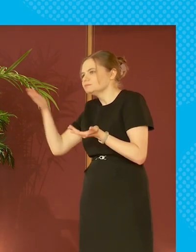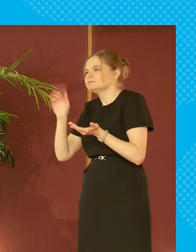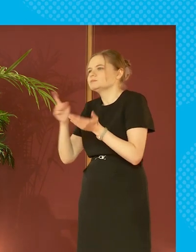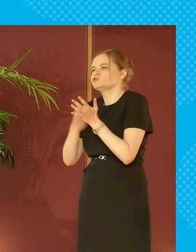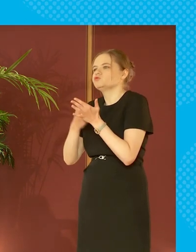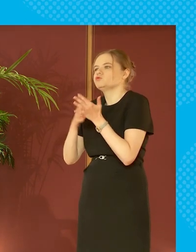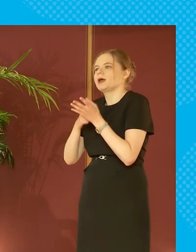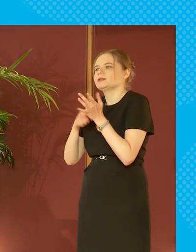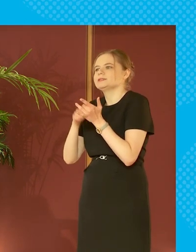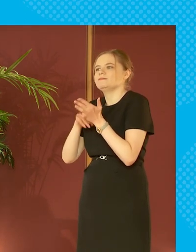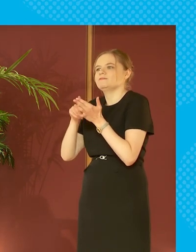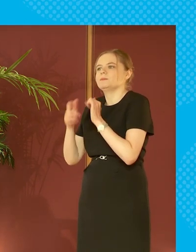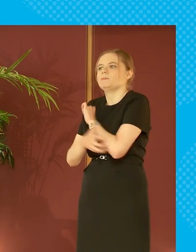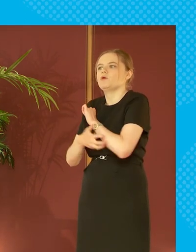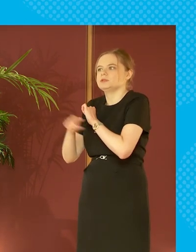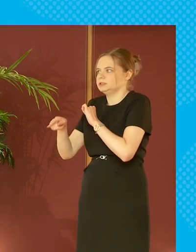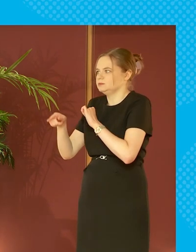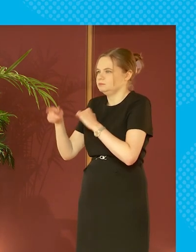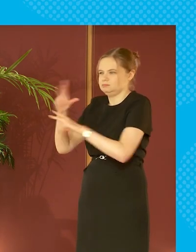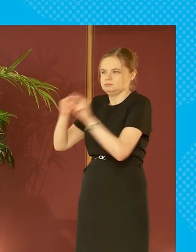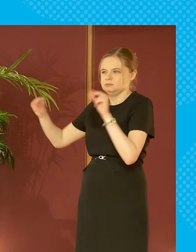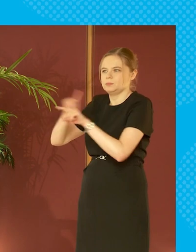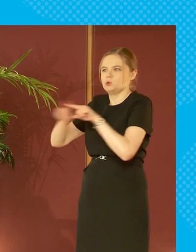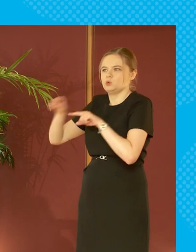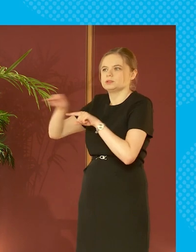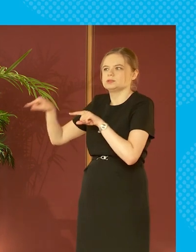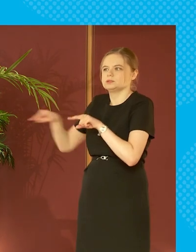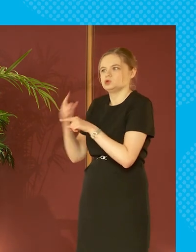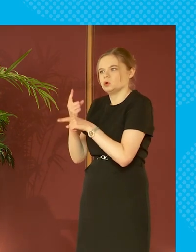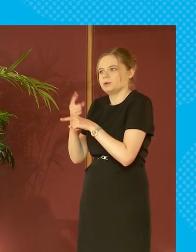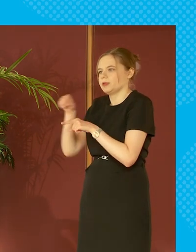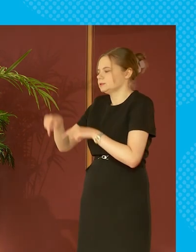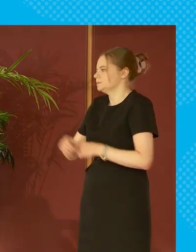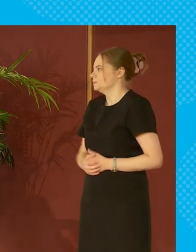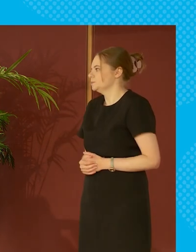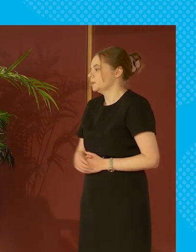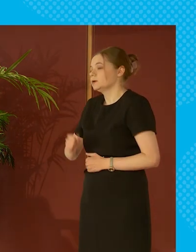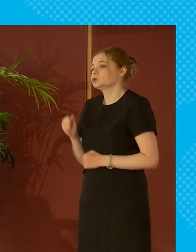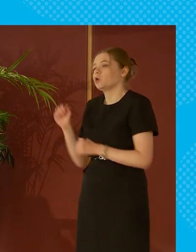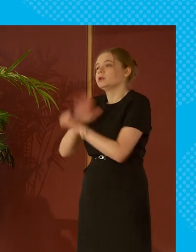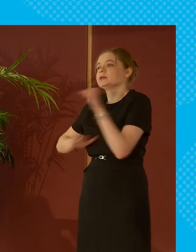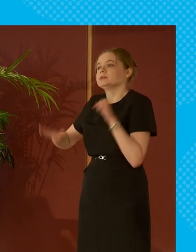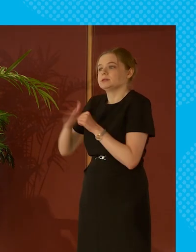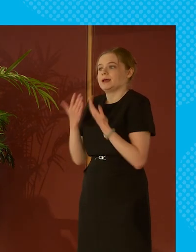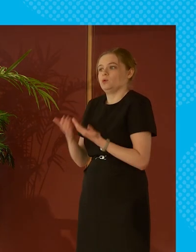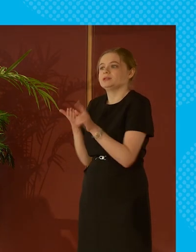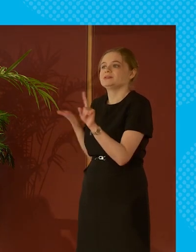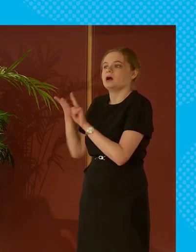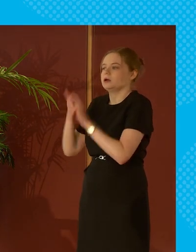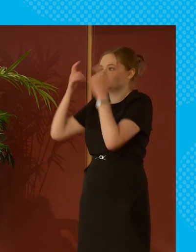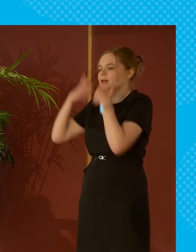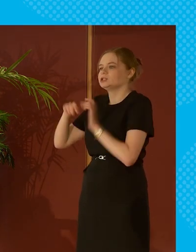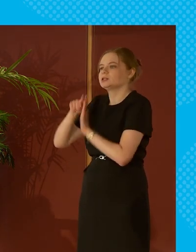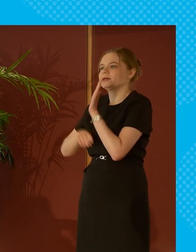relative poverty and that's the one you're most often hear about. That's the one that we are in Scotland, the target